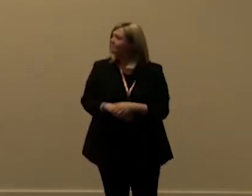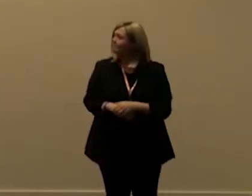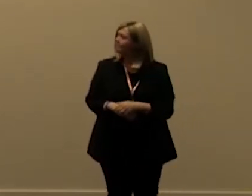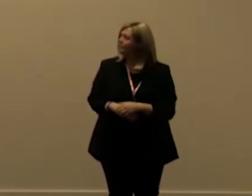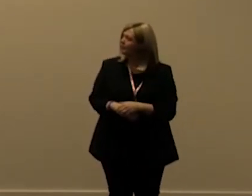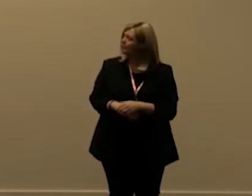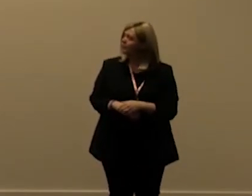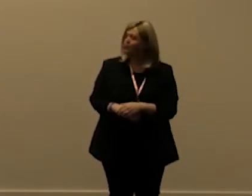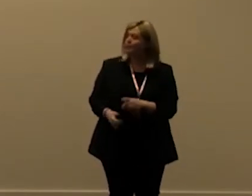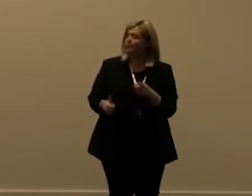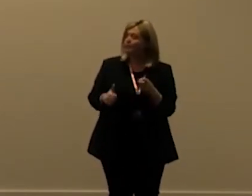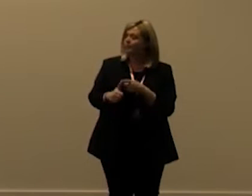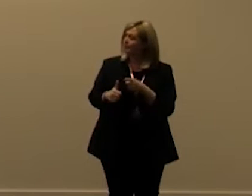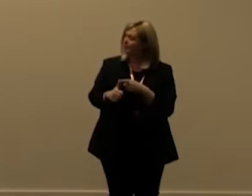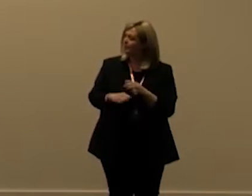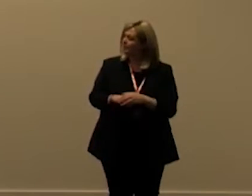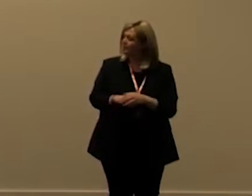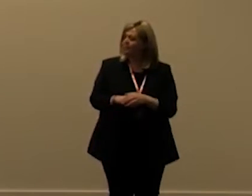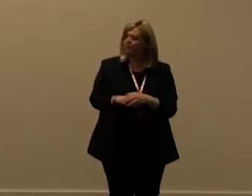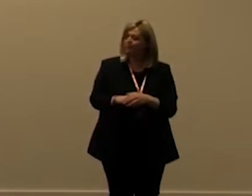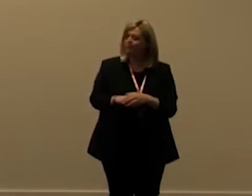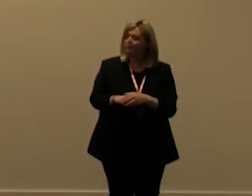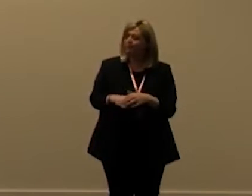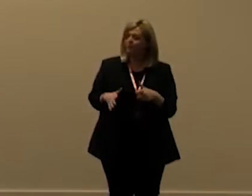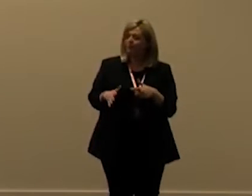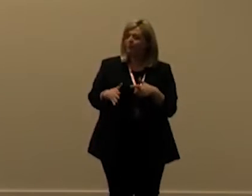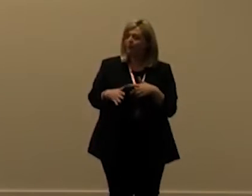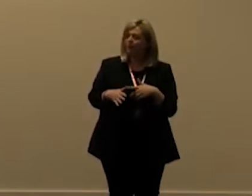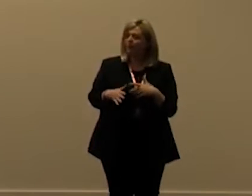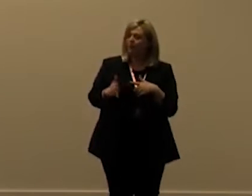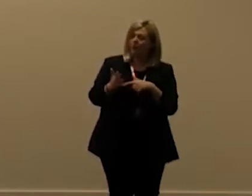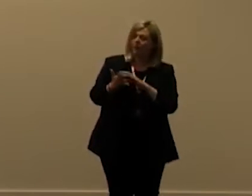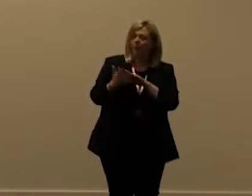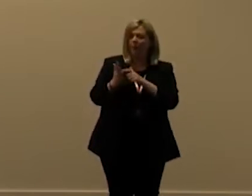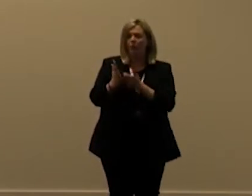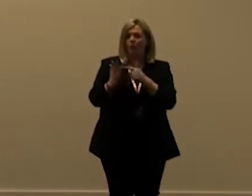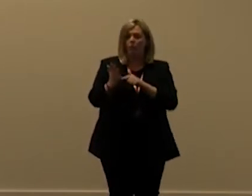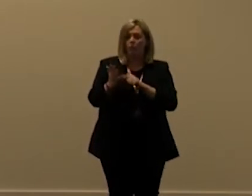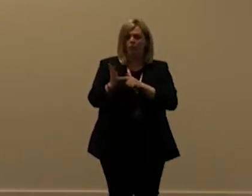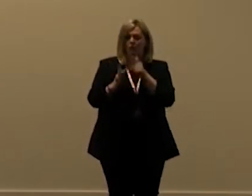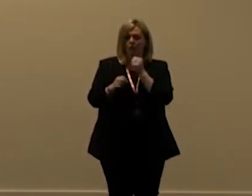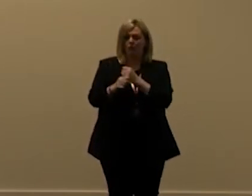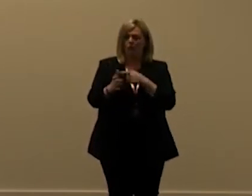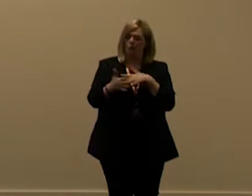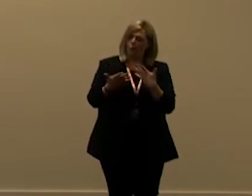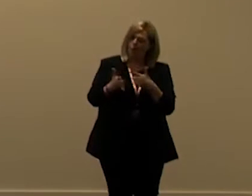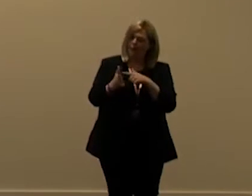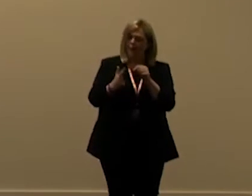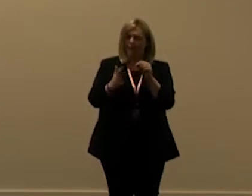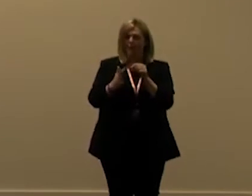so first of all um the throttling or api service protection